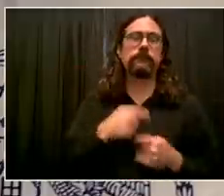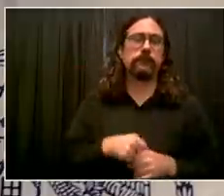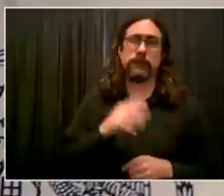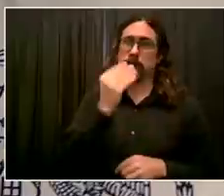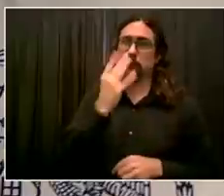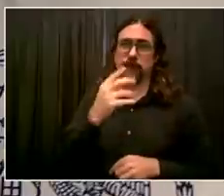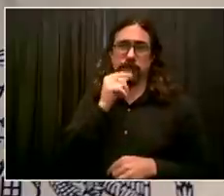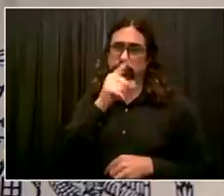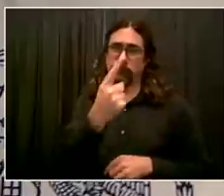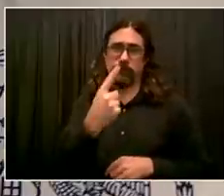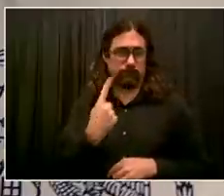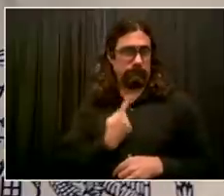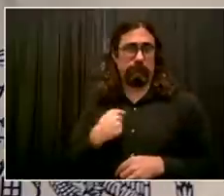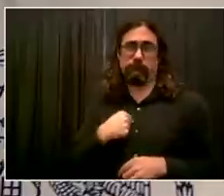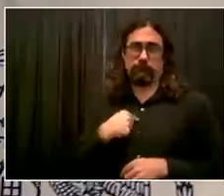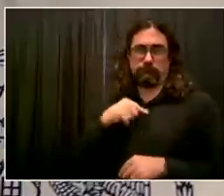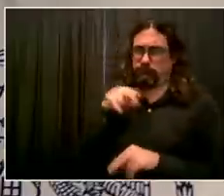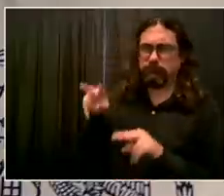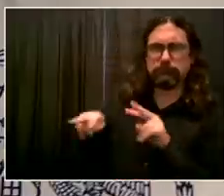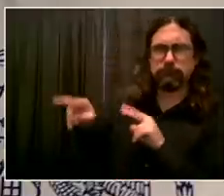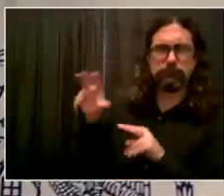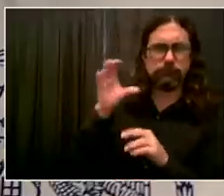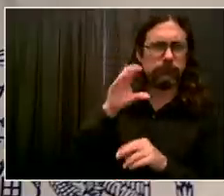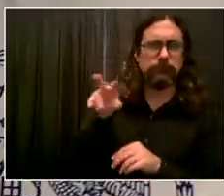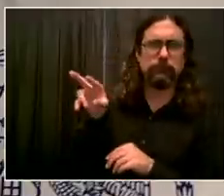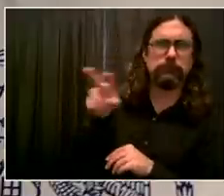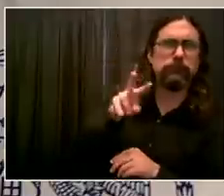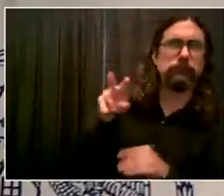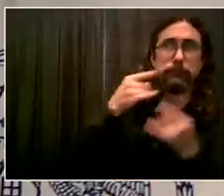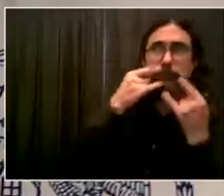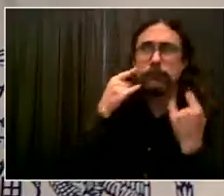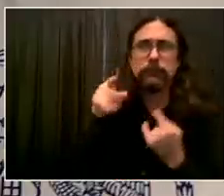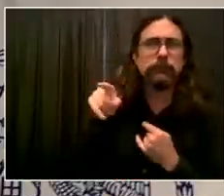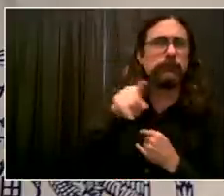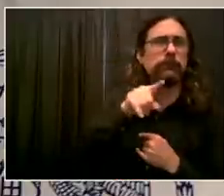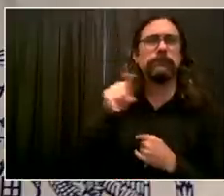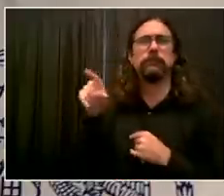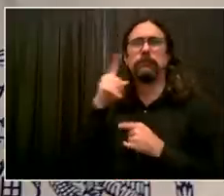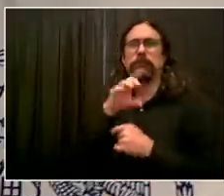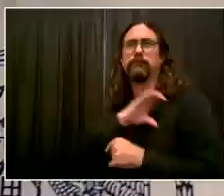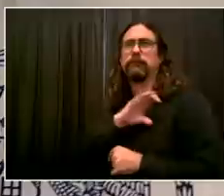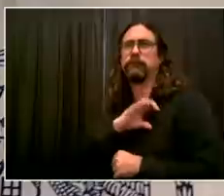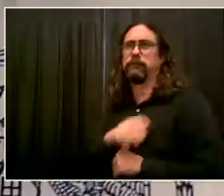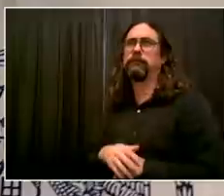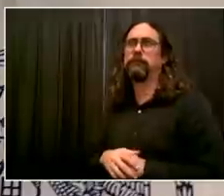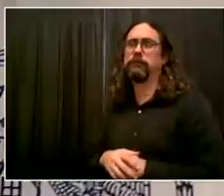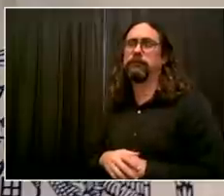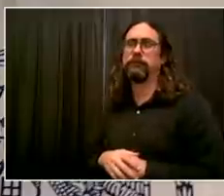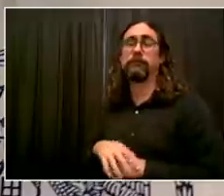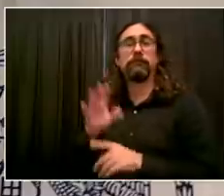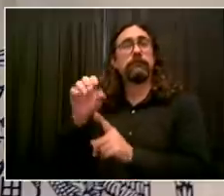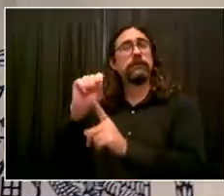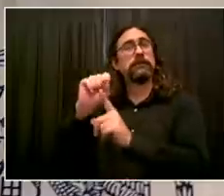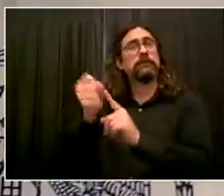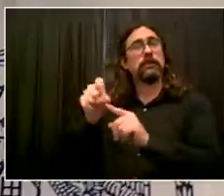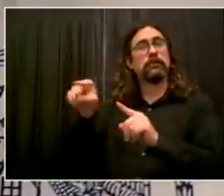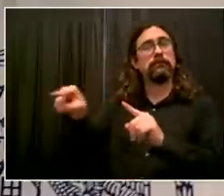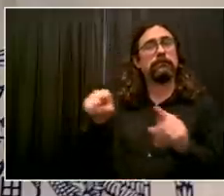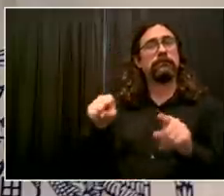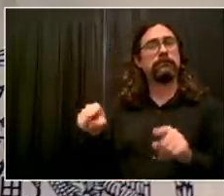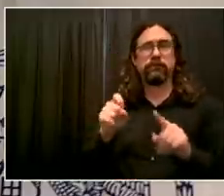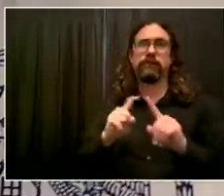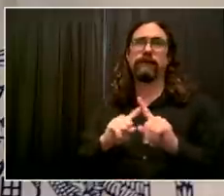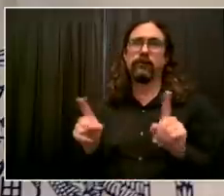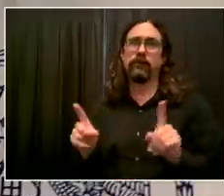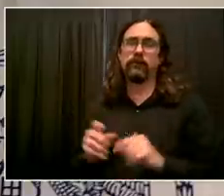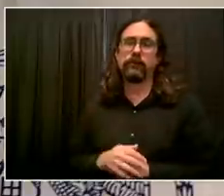and I want to differentiate. I'm glad you said indoors. I agree with you. Indoors is where we need the most caution. There are certain